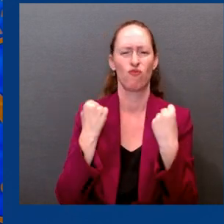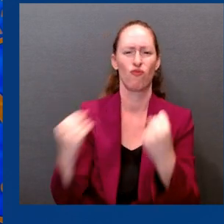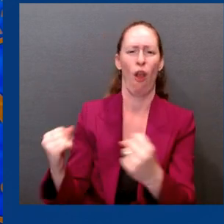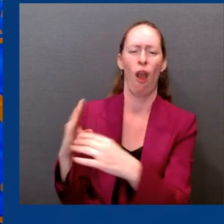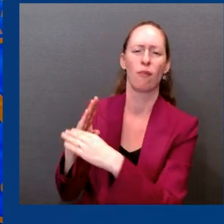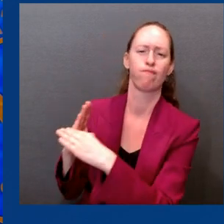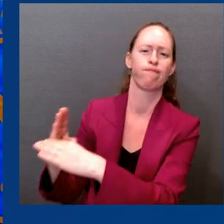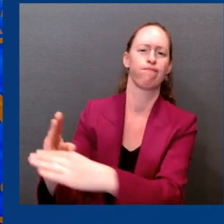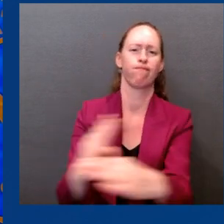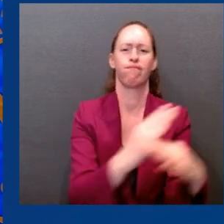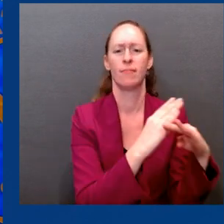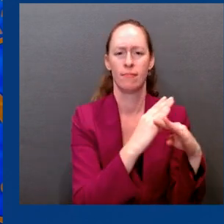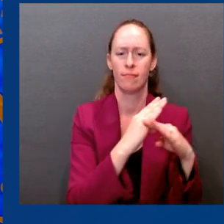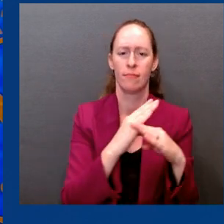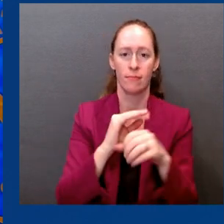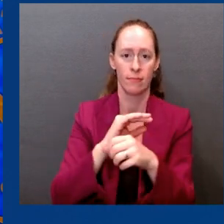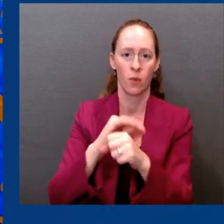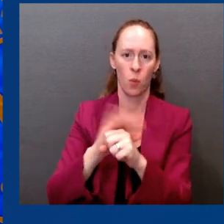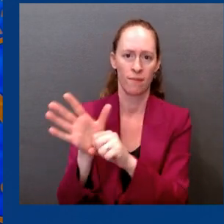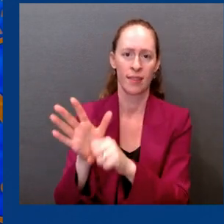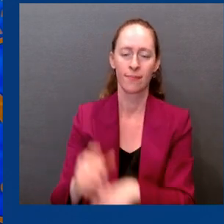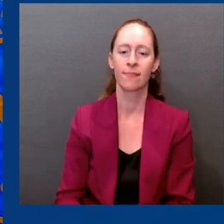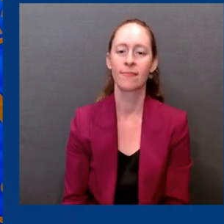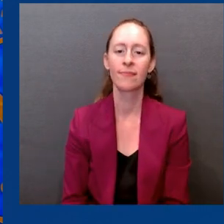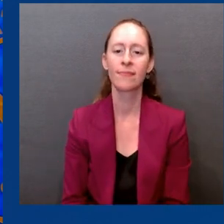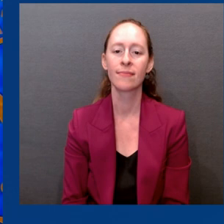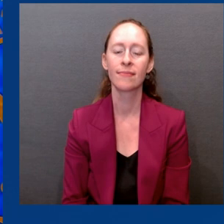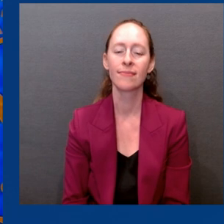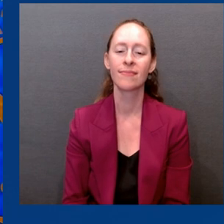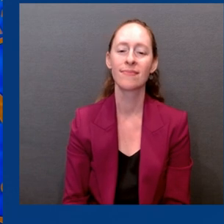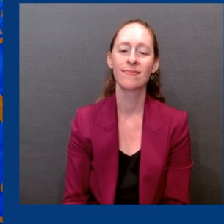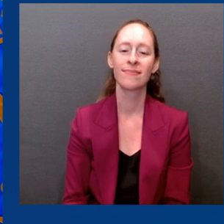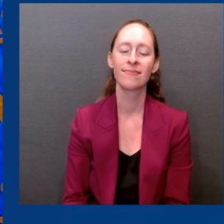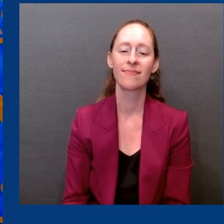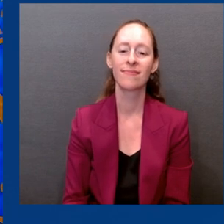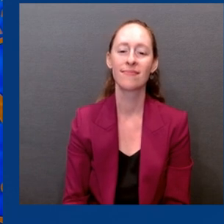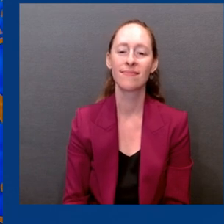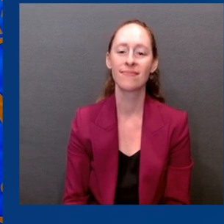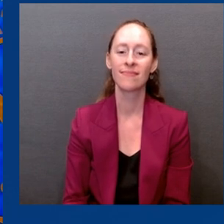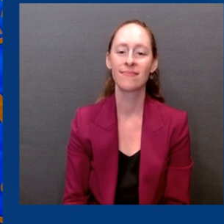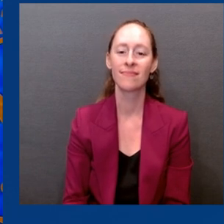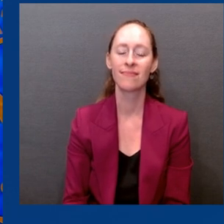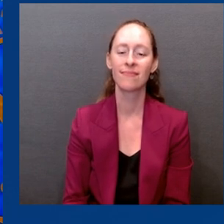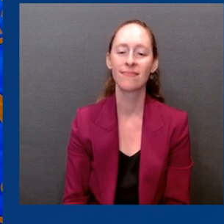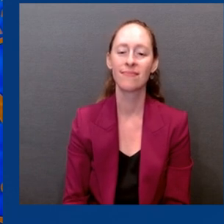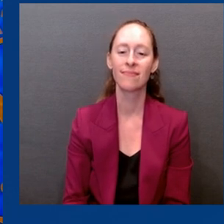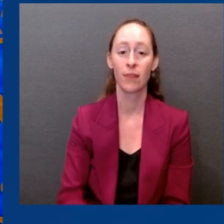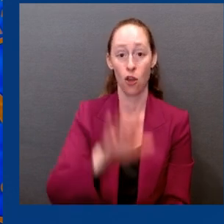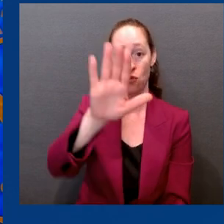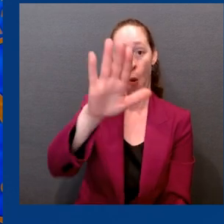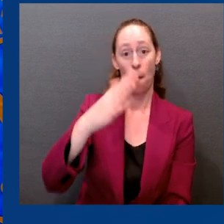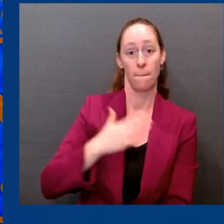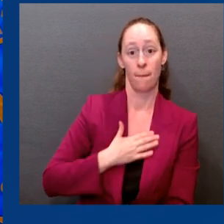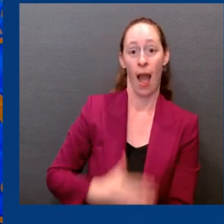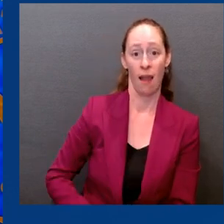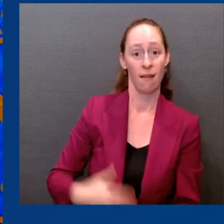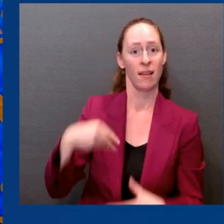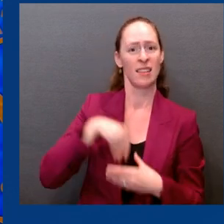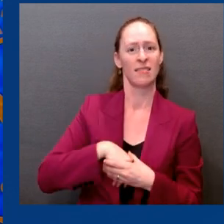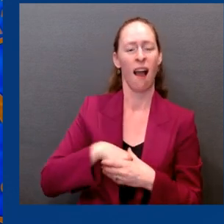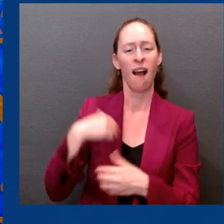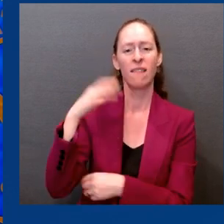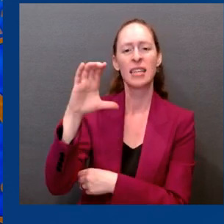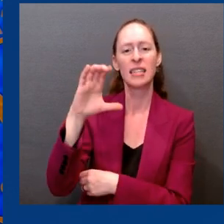levels of neutralizing antibodies in individuals who had recovered from COVID-19. And so, we fully